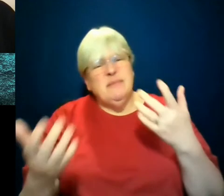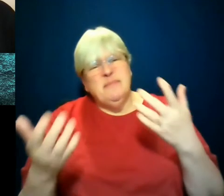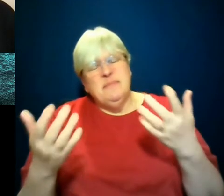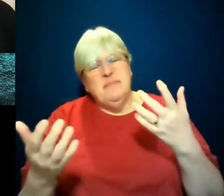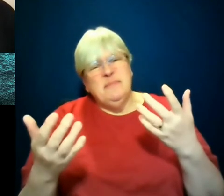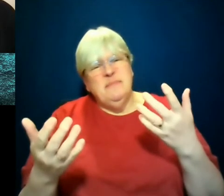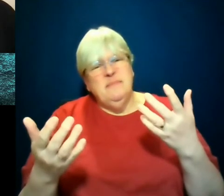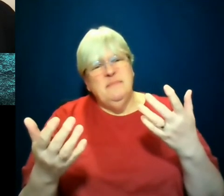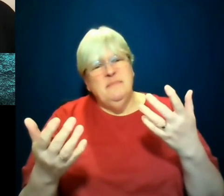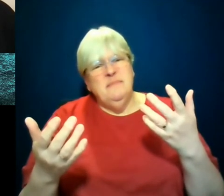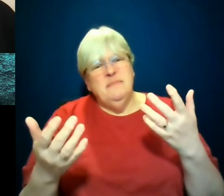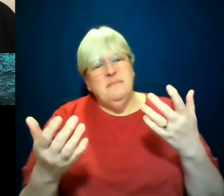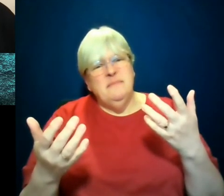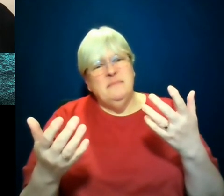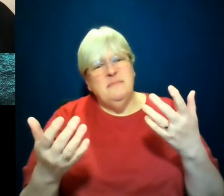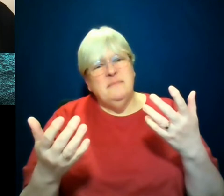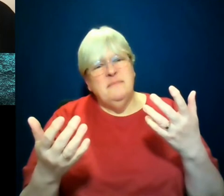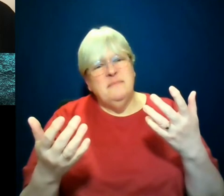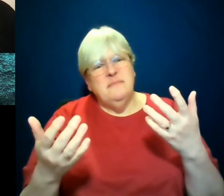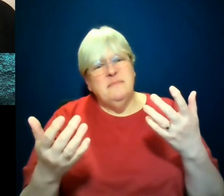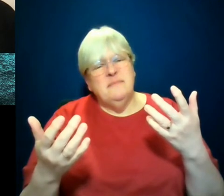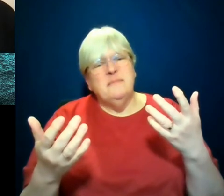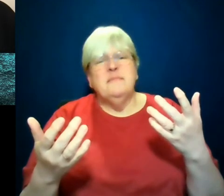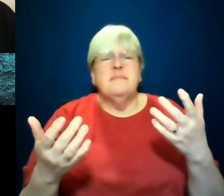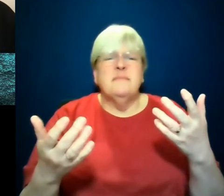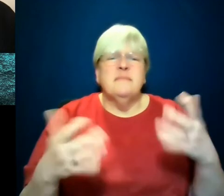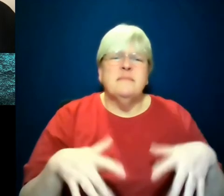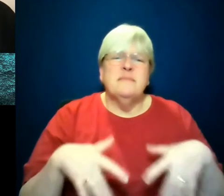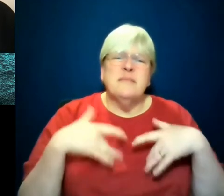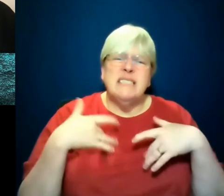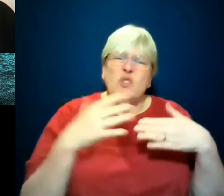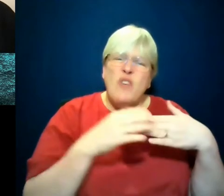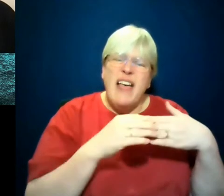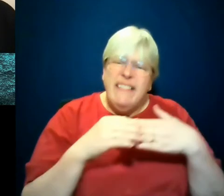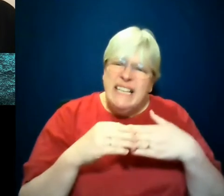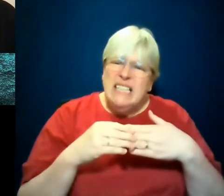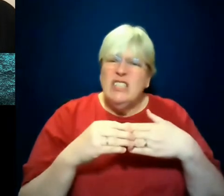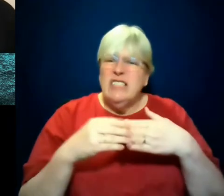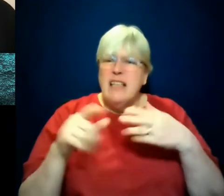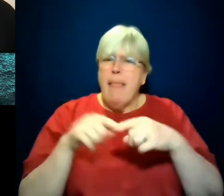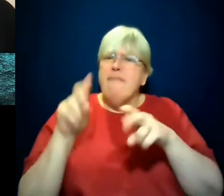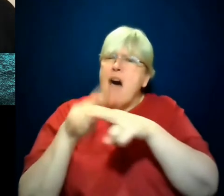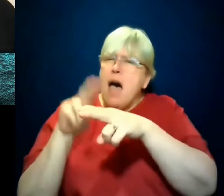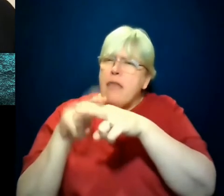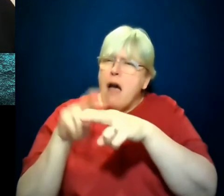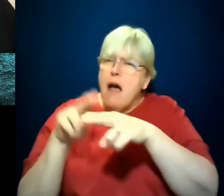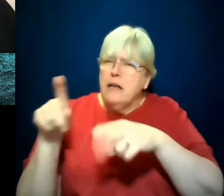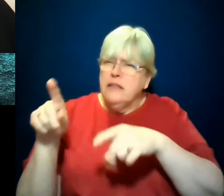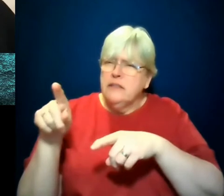before that conservative thought tends to look at leaders in a patriarchal way. And so to the